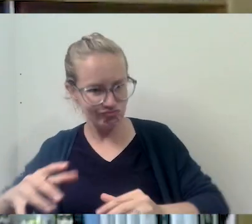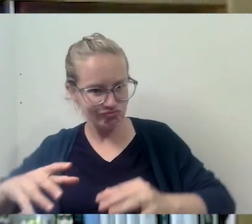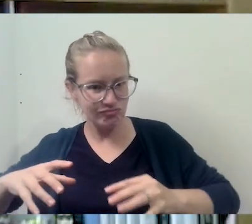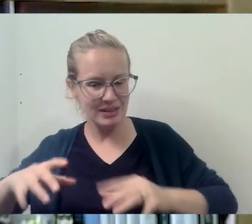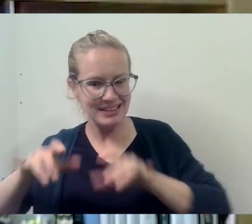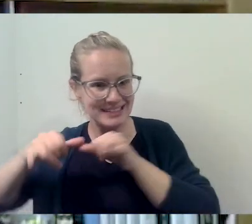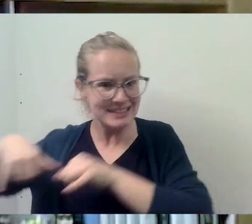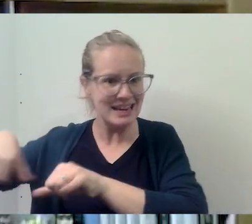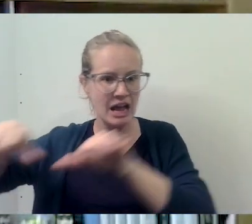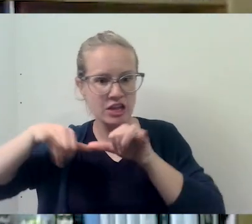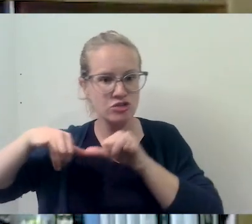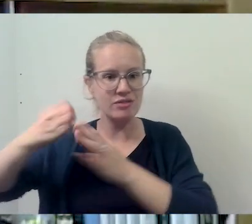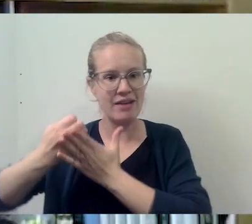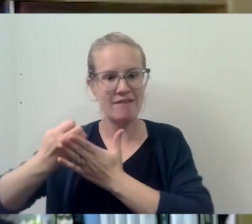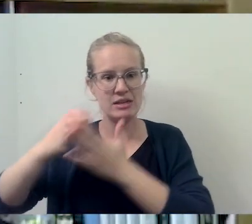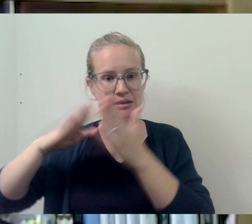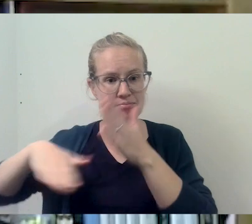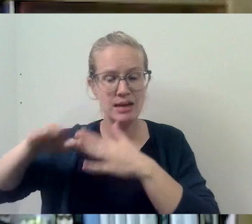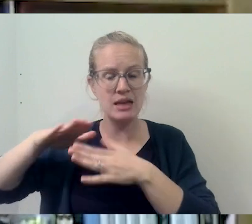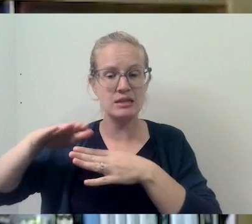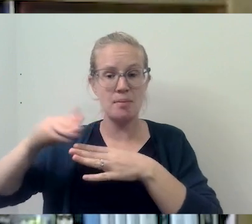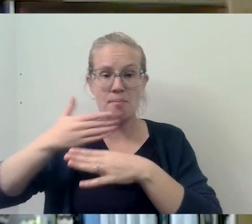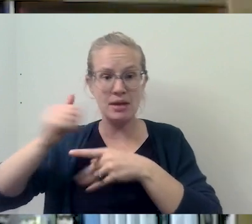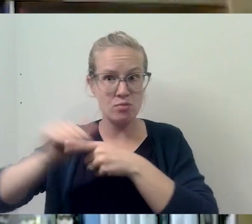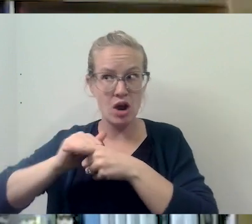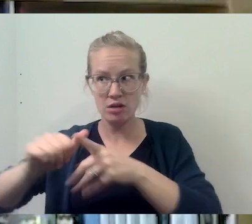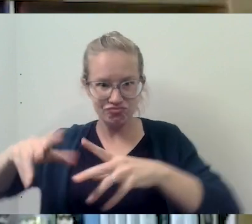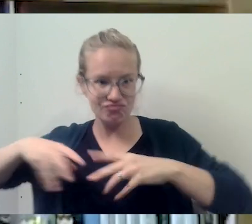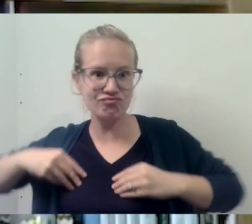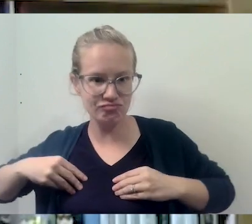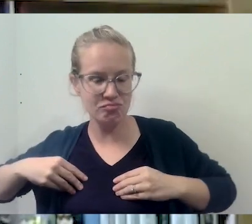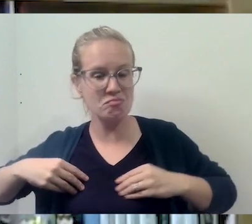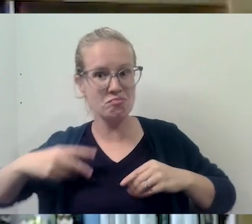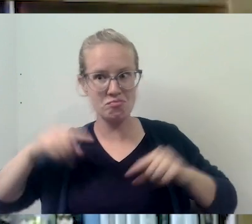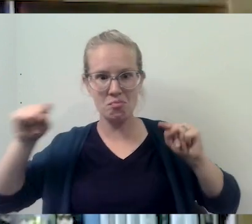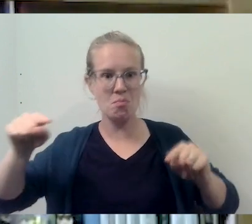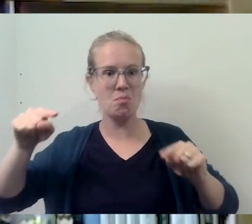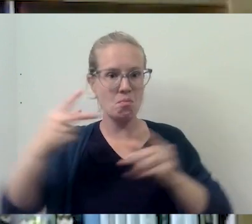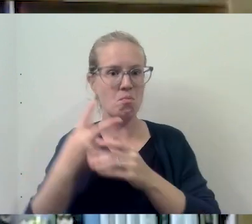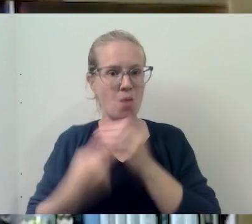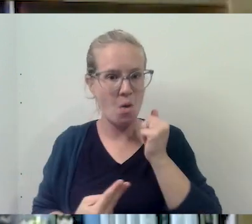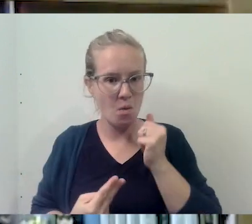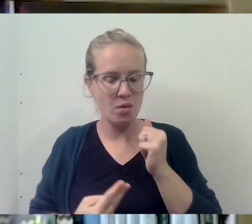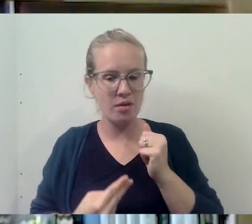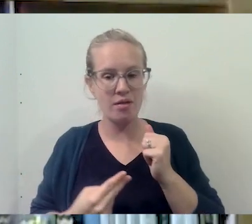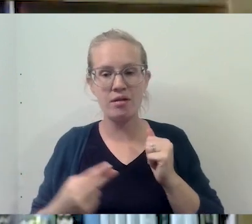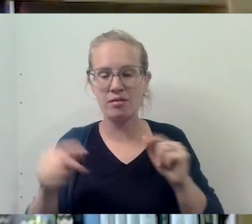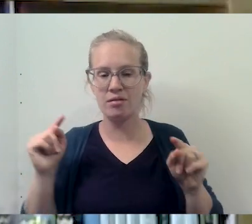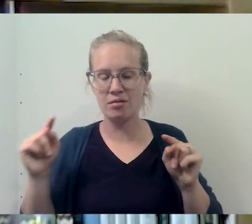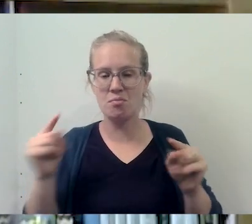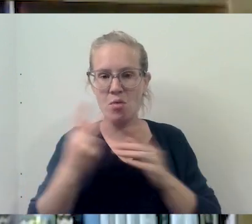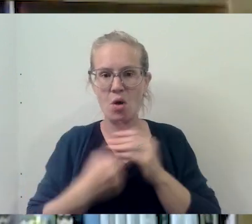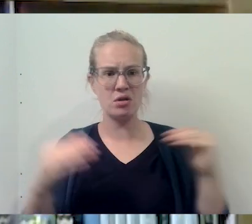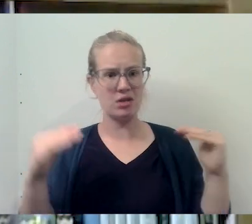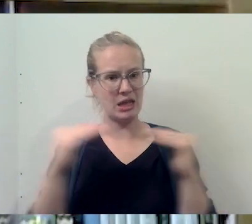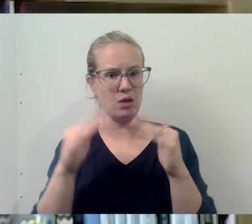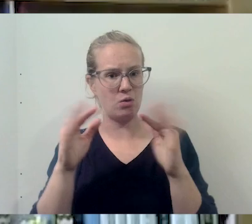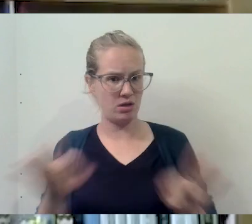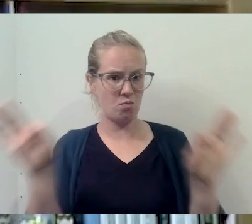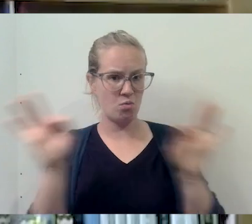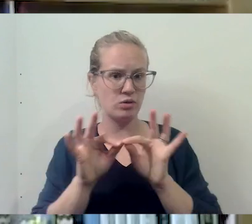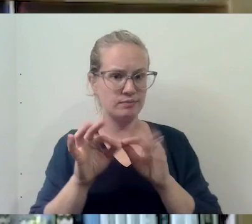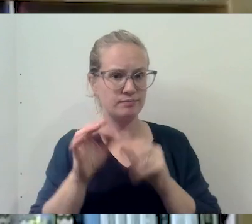standards of evidence-based, uh, best practices. Um, uh, and I think both are, are equally important.